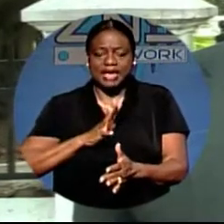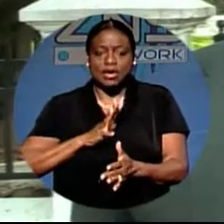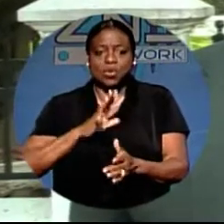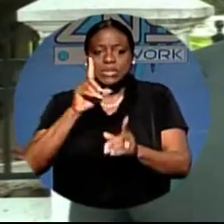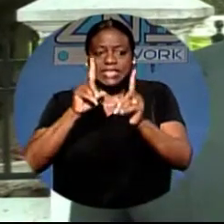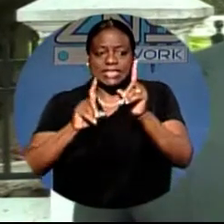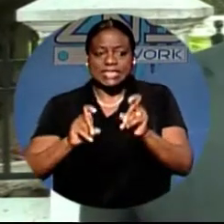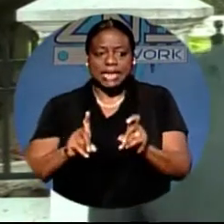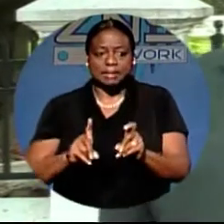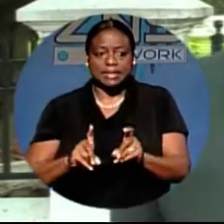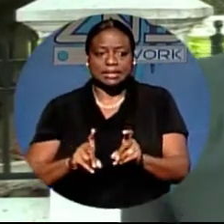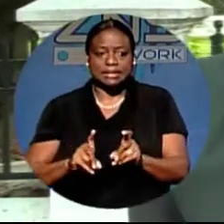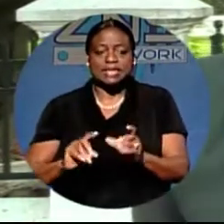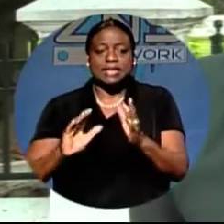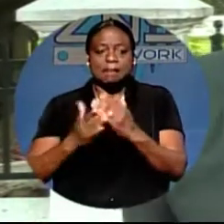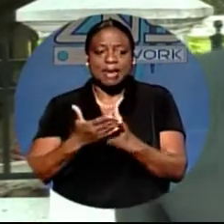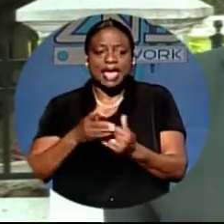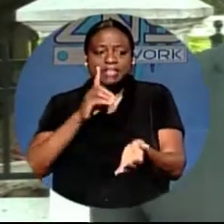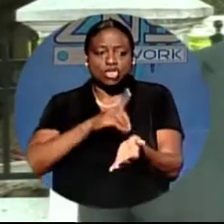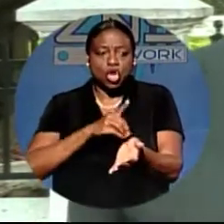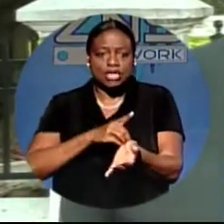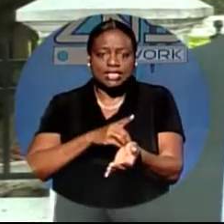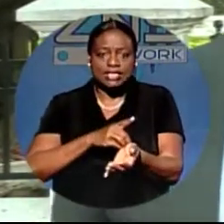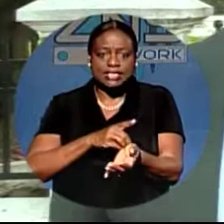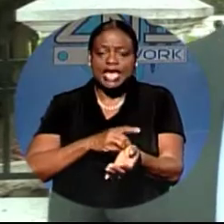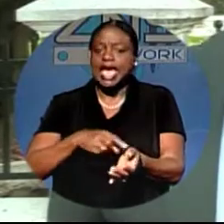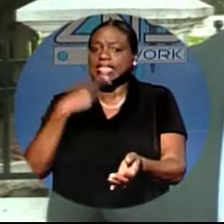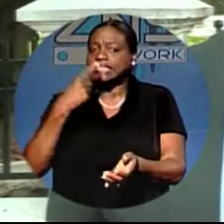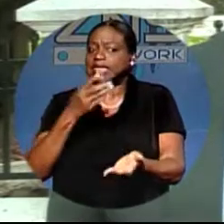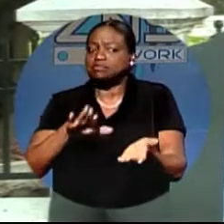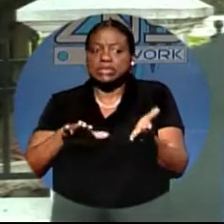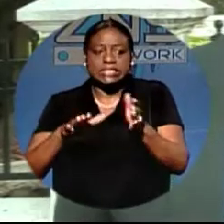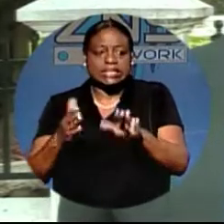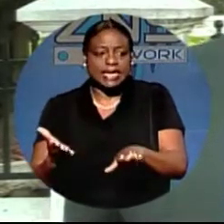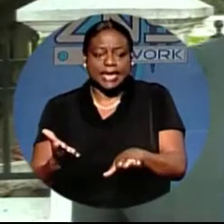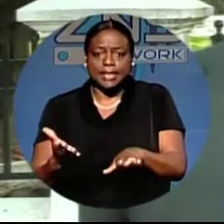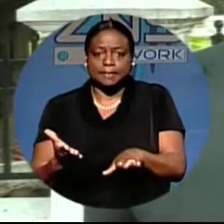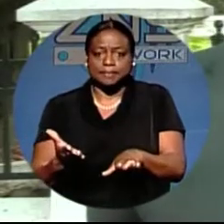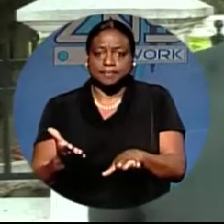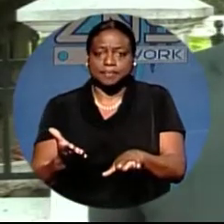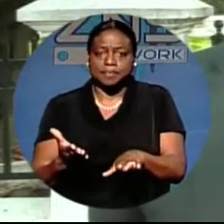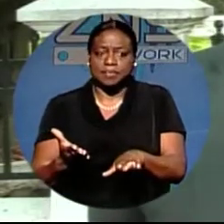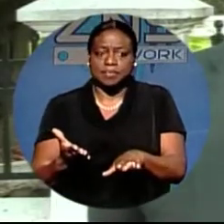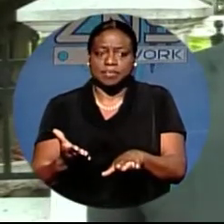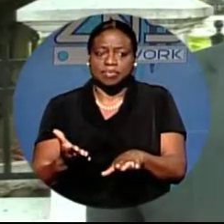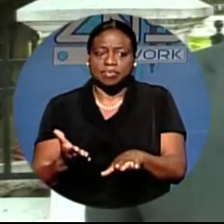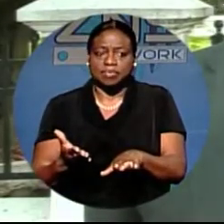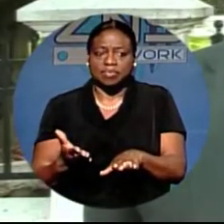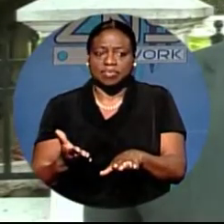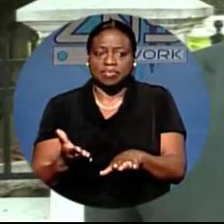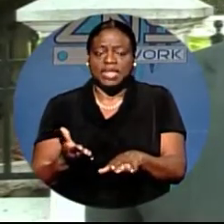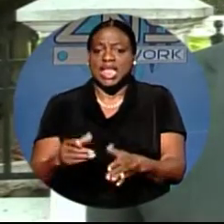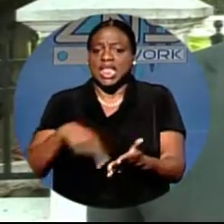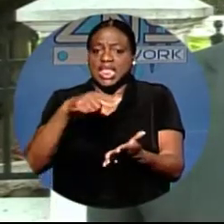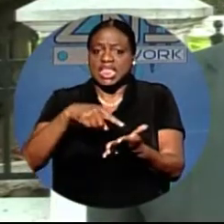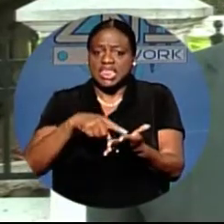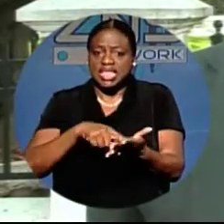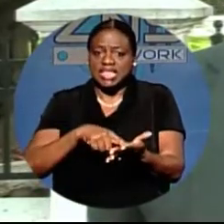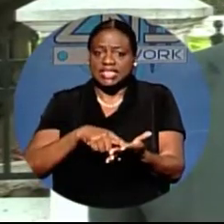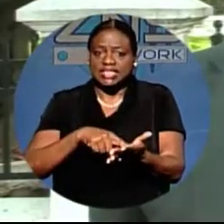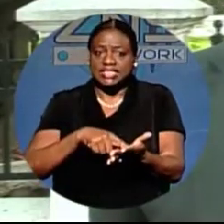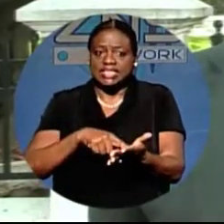there, and pronounced dead. What we can tell you, other inquiries done into the matter, is telling us that this incident